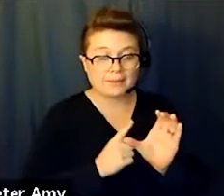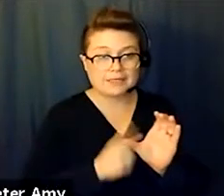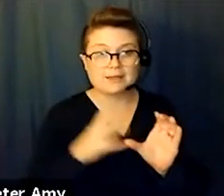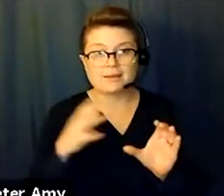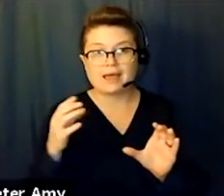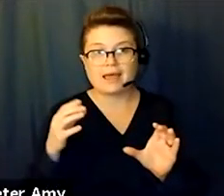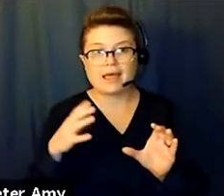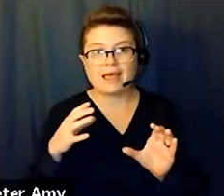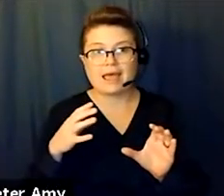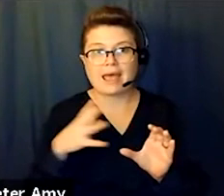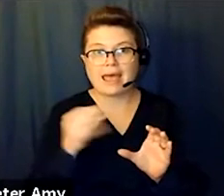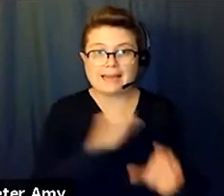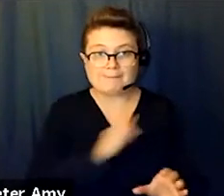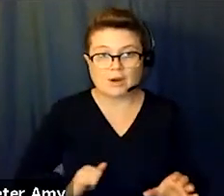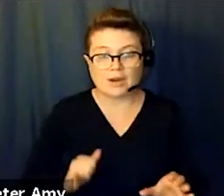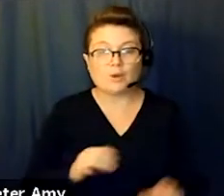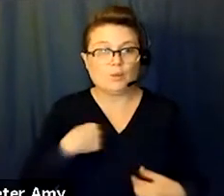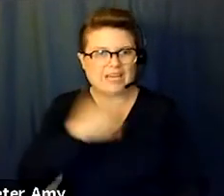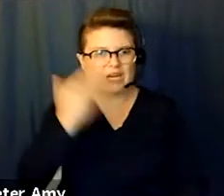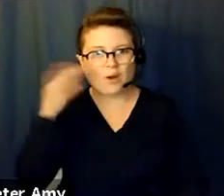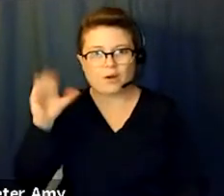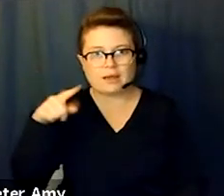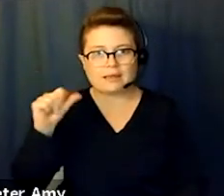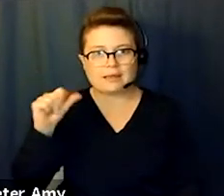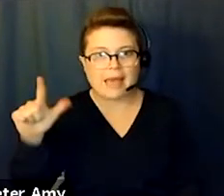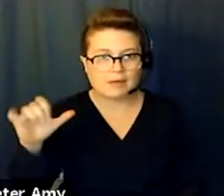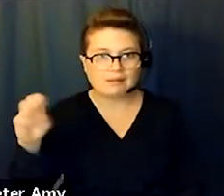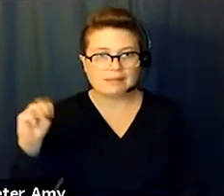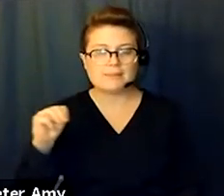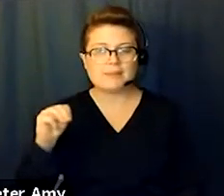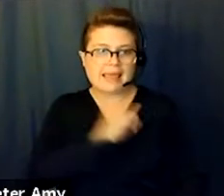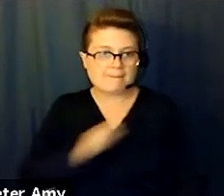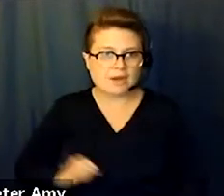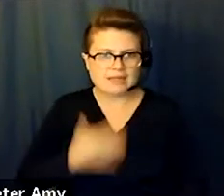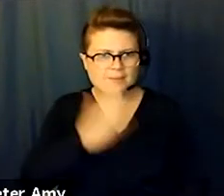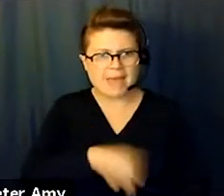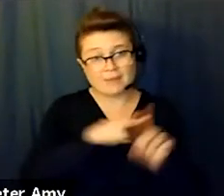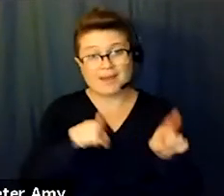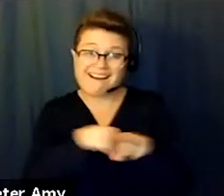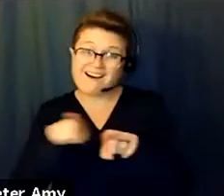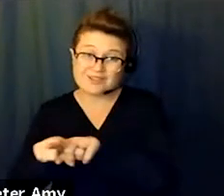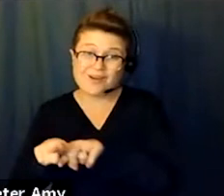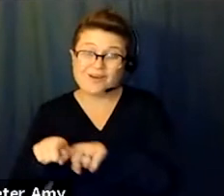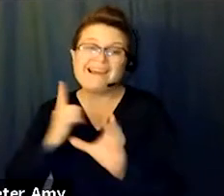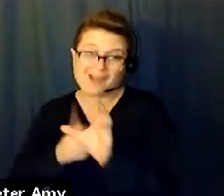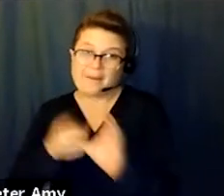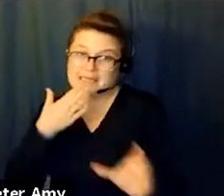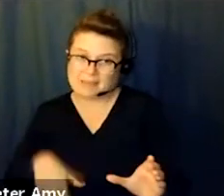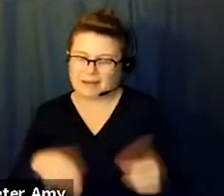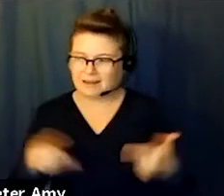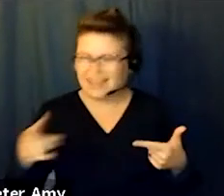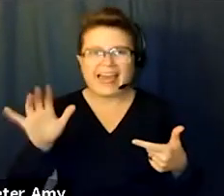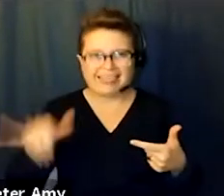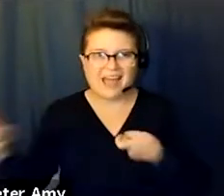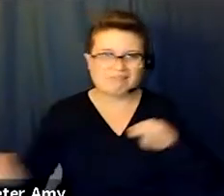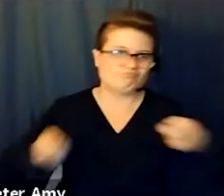so is socialism, so is communism. And that was a very useful and effective weapon that manifested and gained a lot of hold